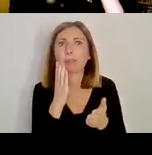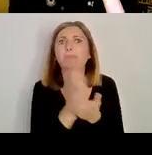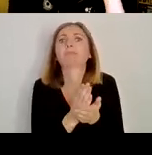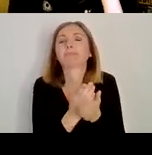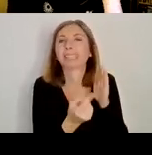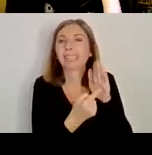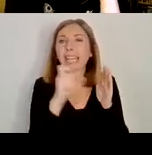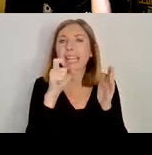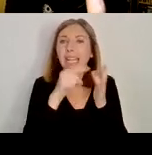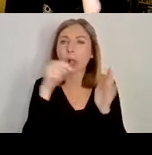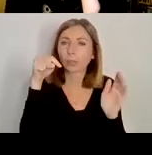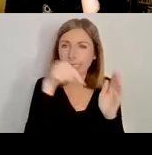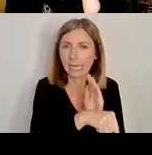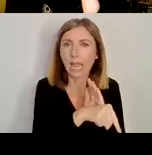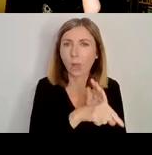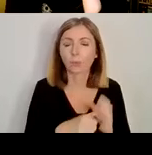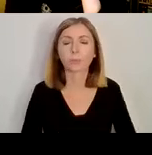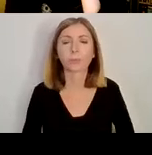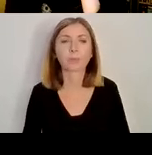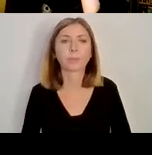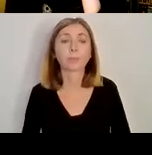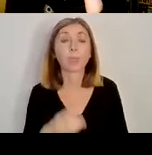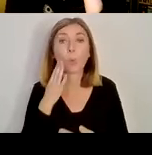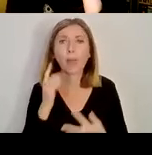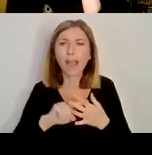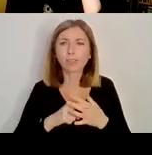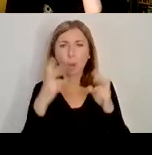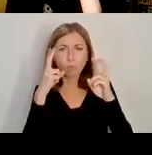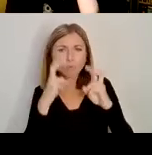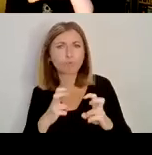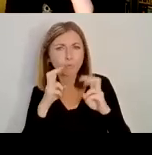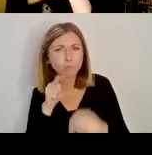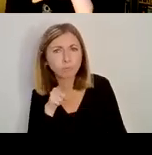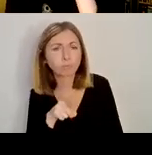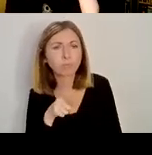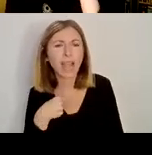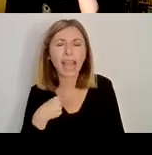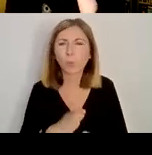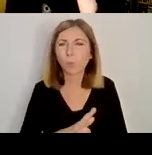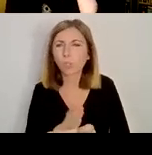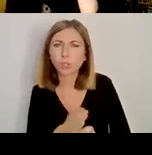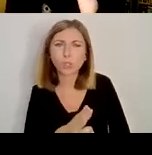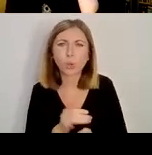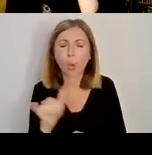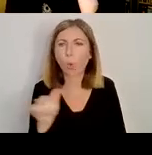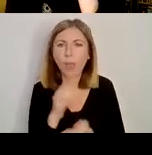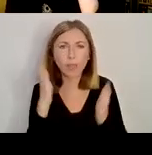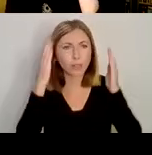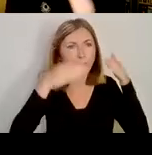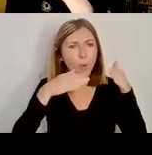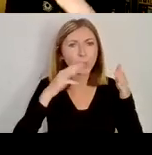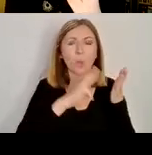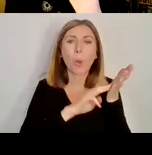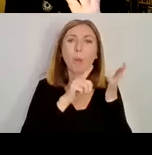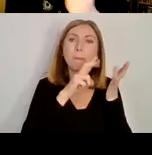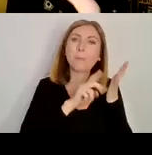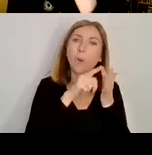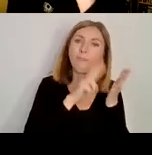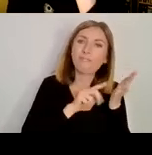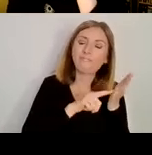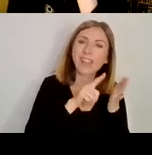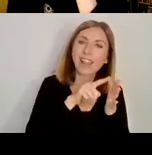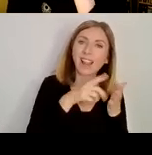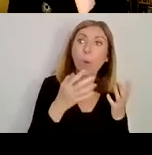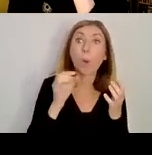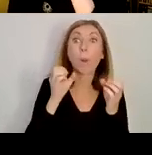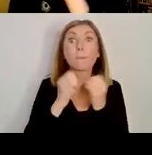Bangor, when I, again, when I started my work on this, I wasn't sure whether it would be Movil or Bangor that I would end up concentrating on more, but it actually ended up in